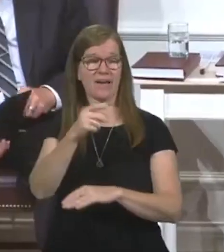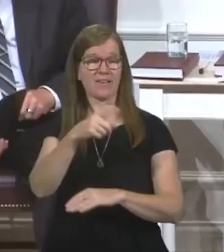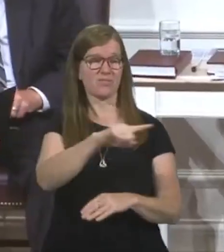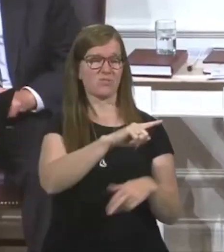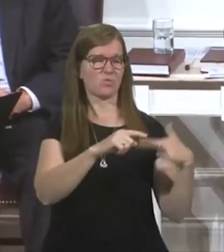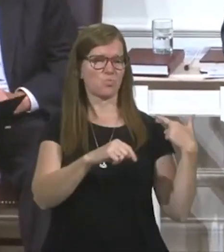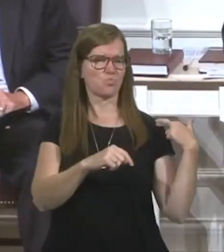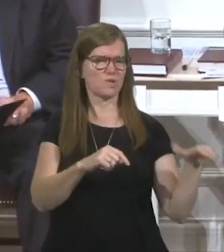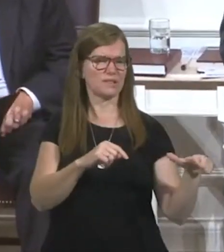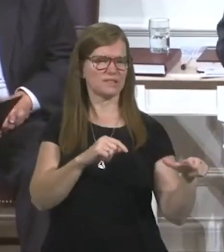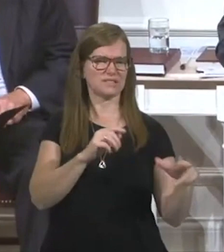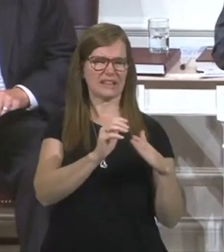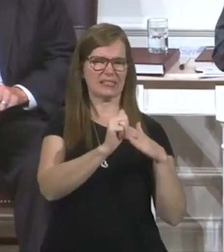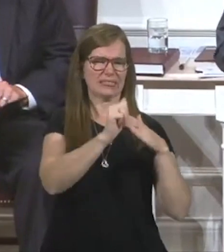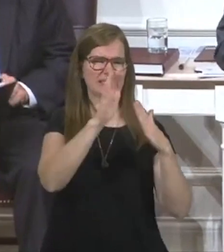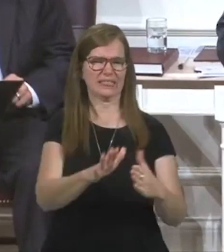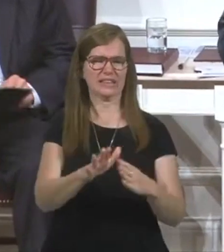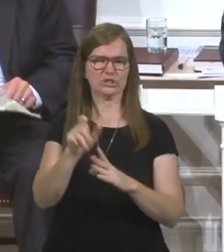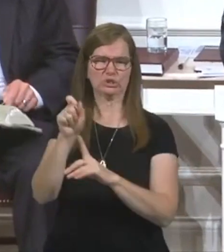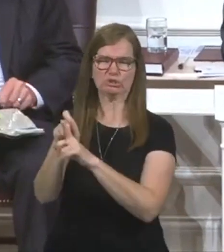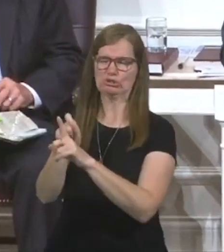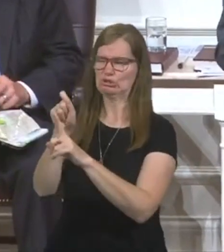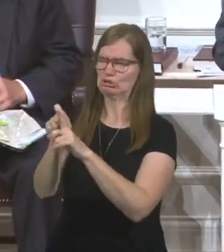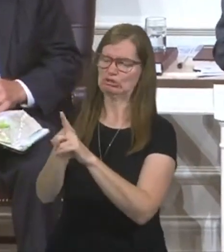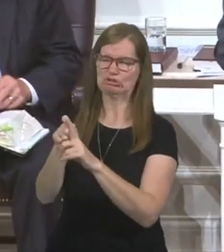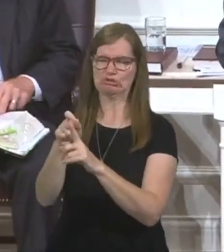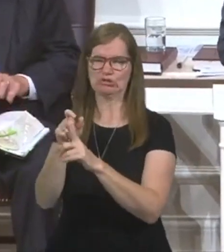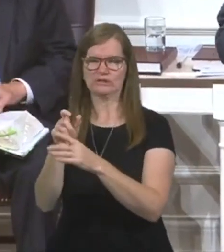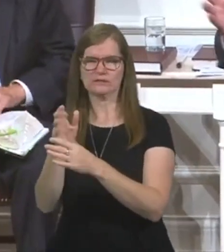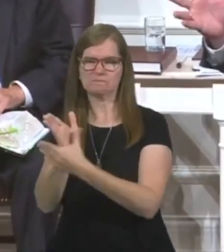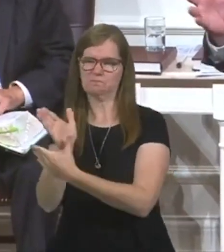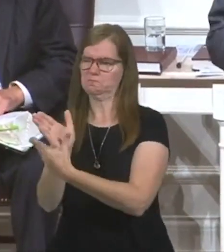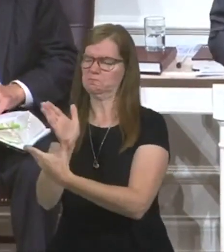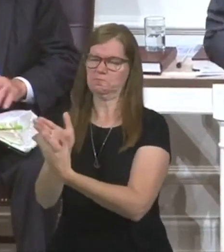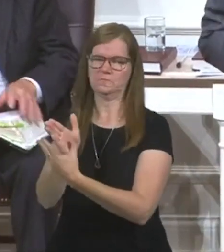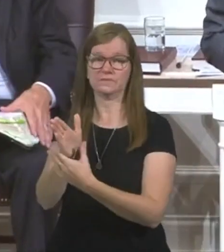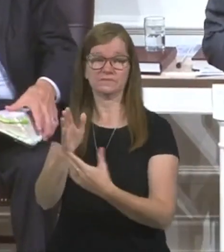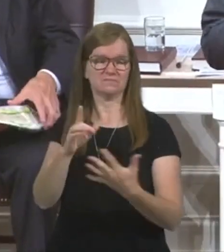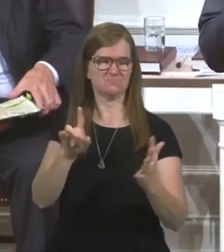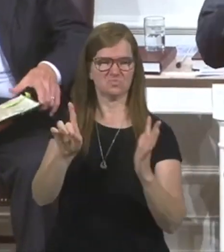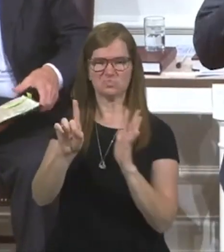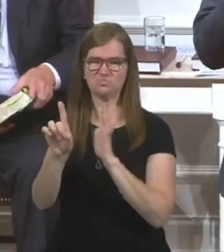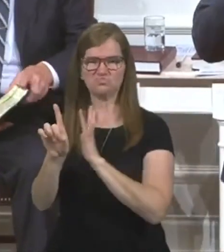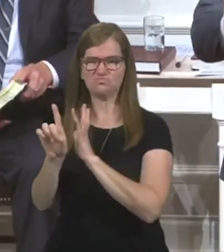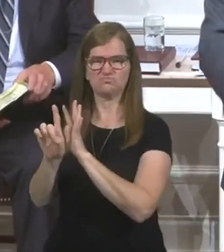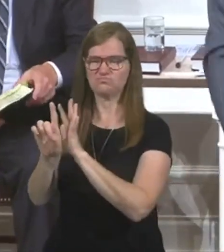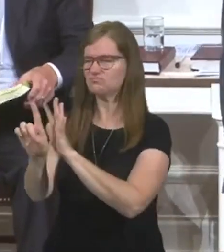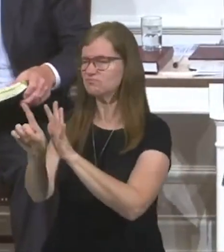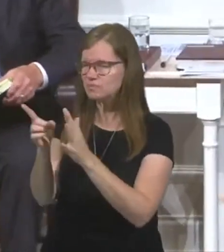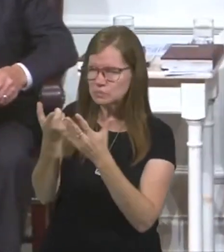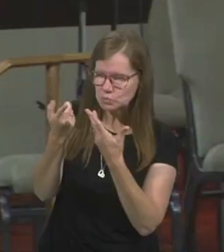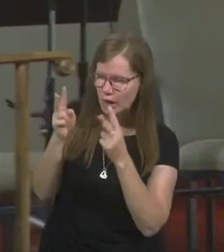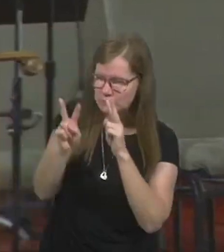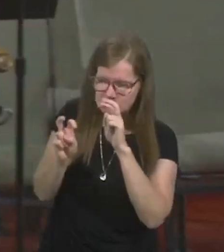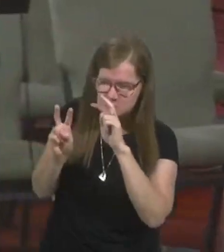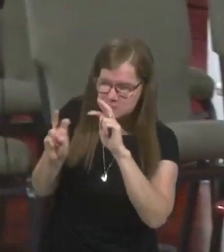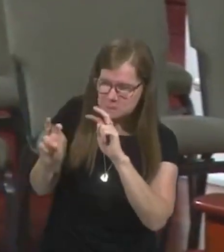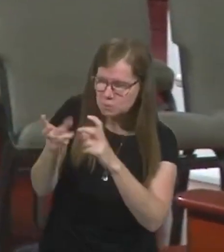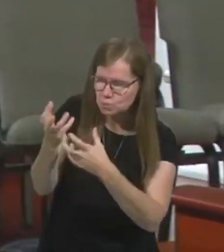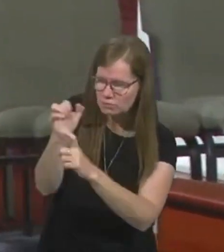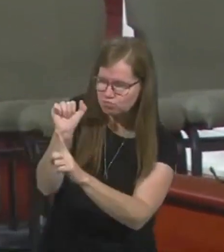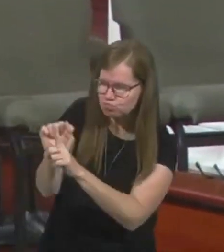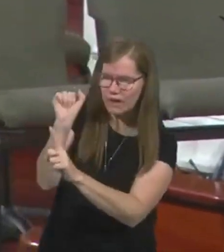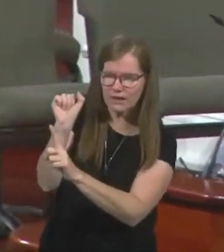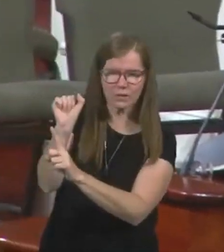the religious leaders of the day, the scribes and the Pharisees. They're following him around, and they're trying to find a way to trick